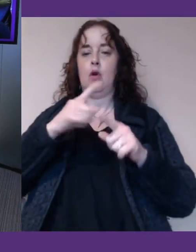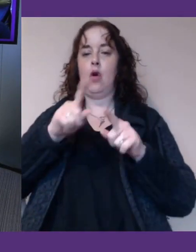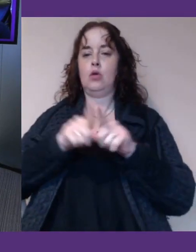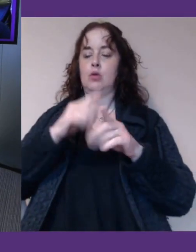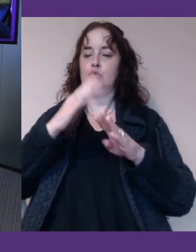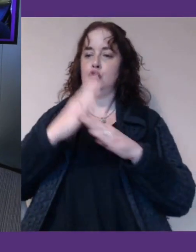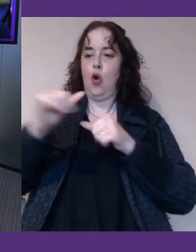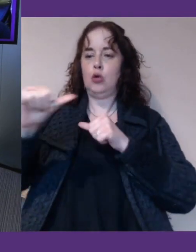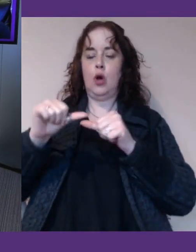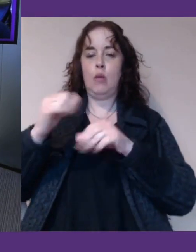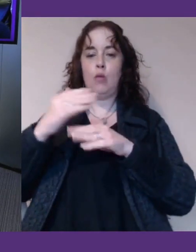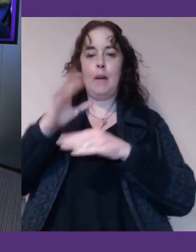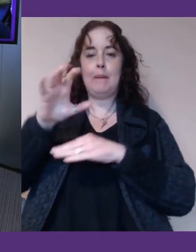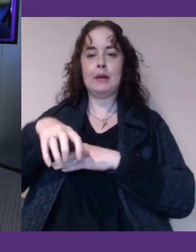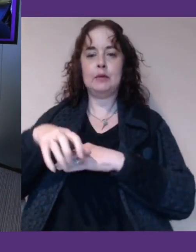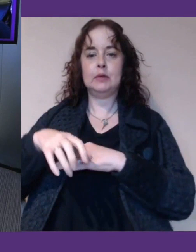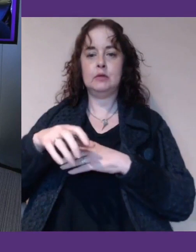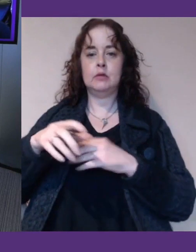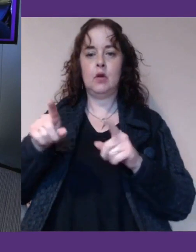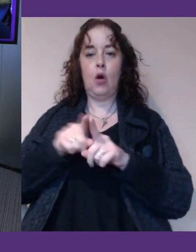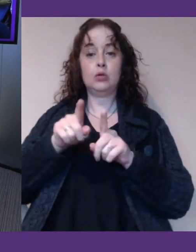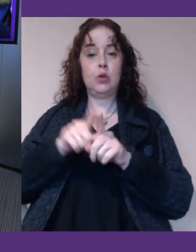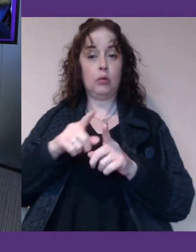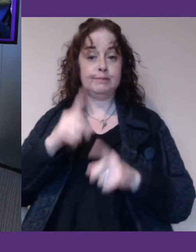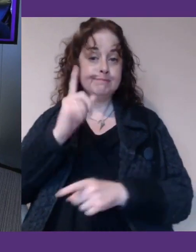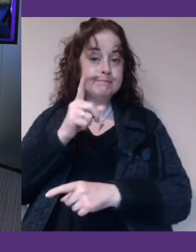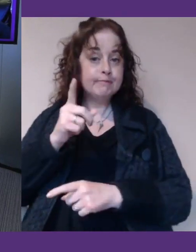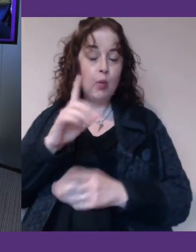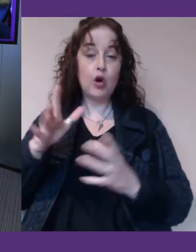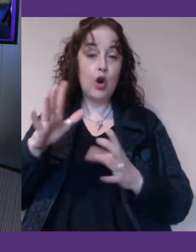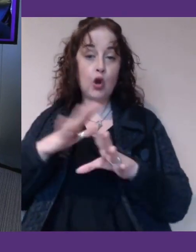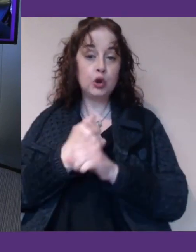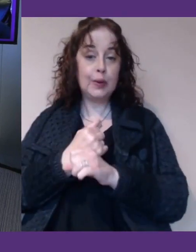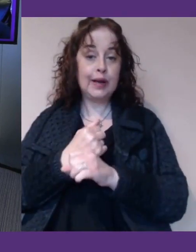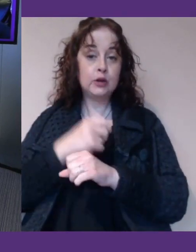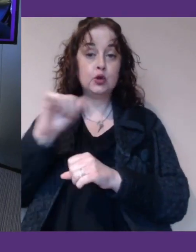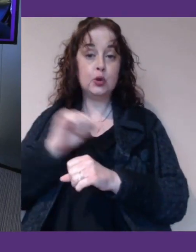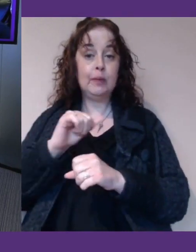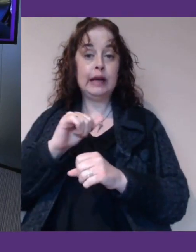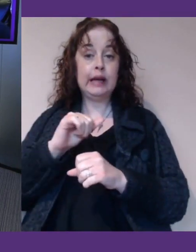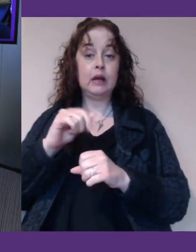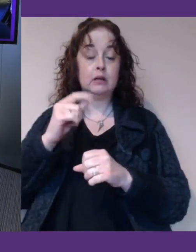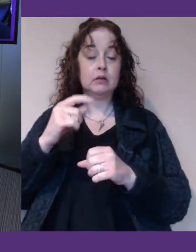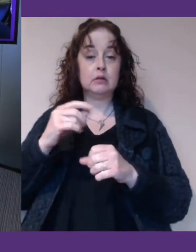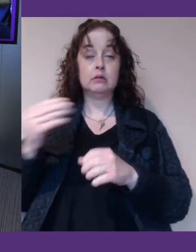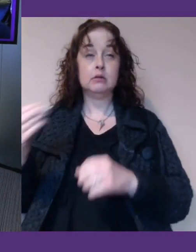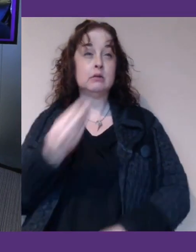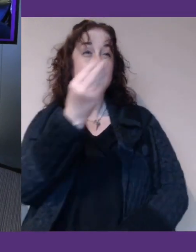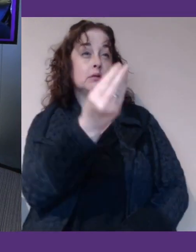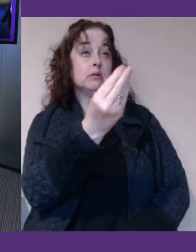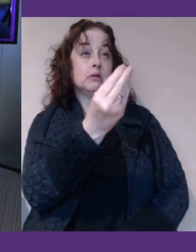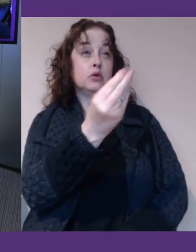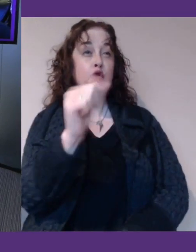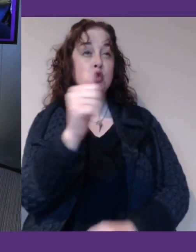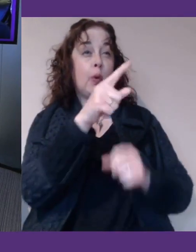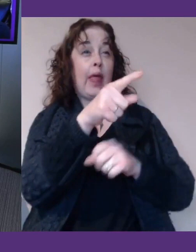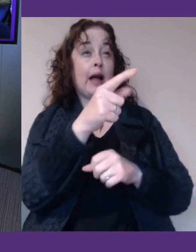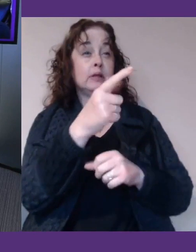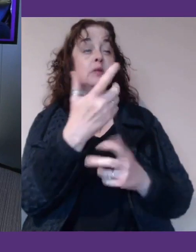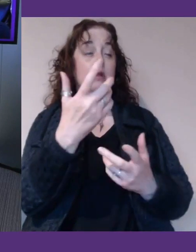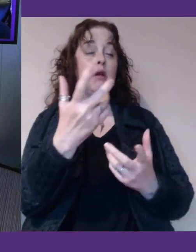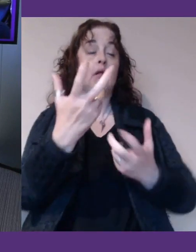bug us about things we're not doing reports about and should be interested in. And finally, you know, one of things that I find really